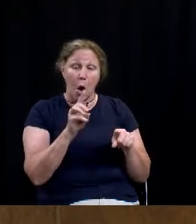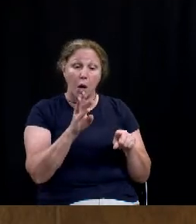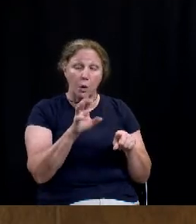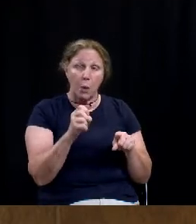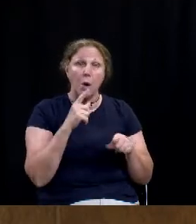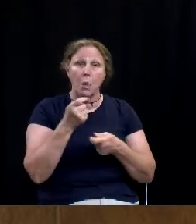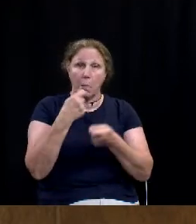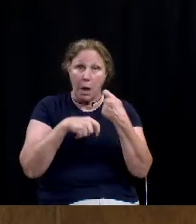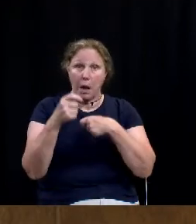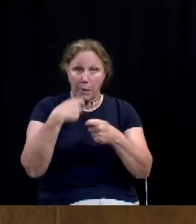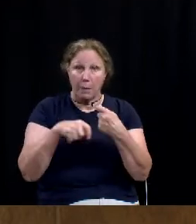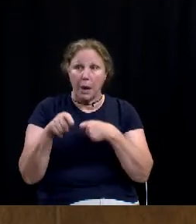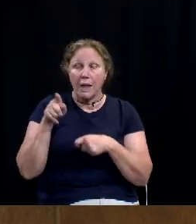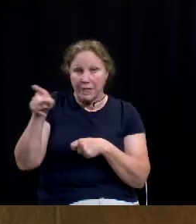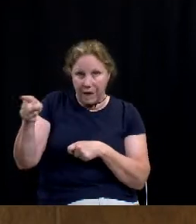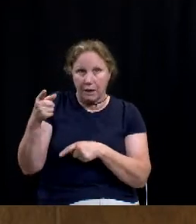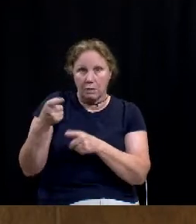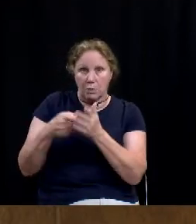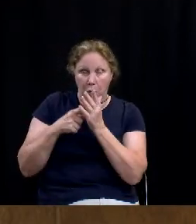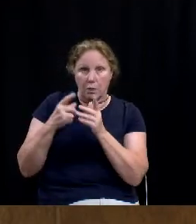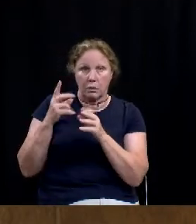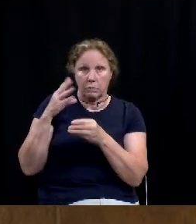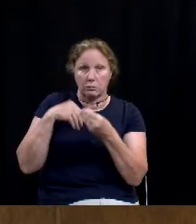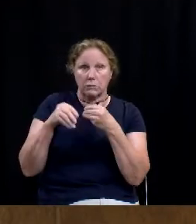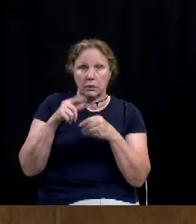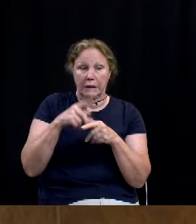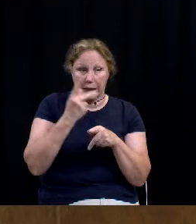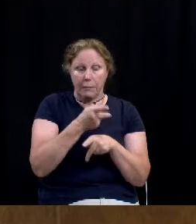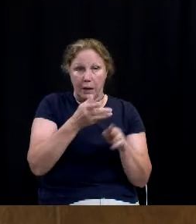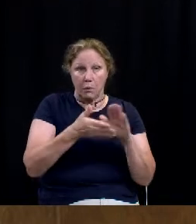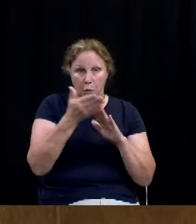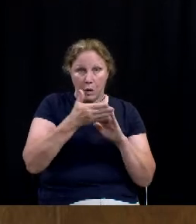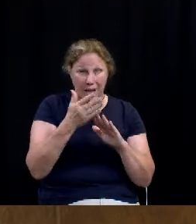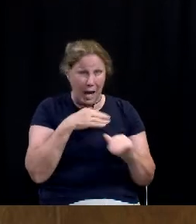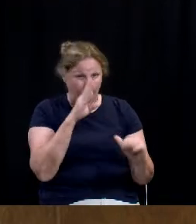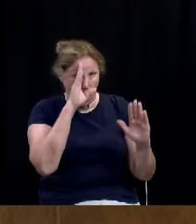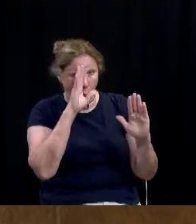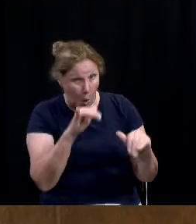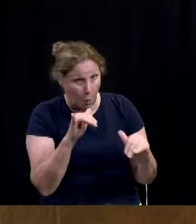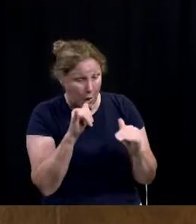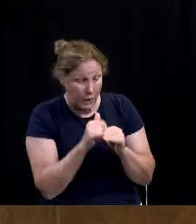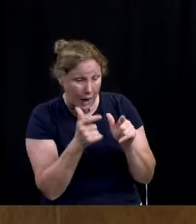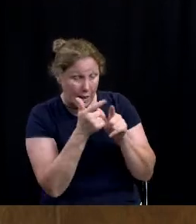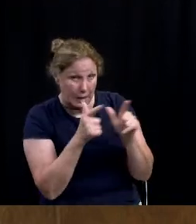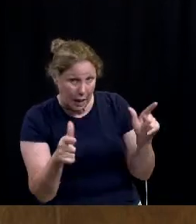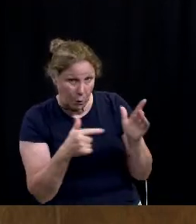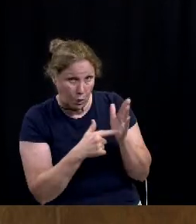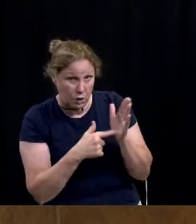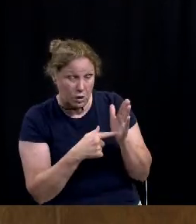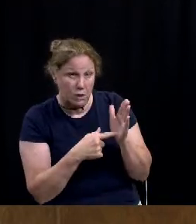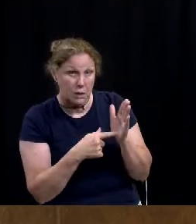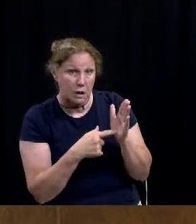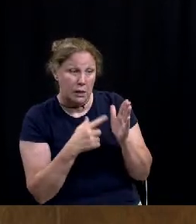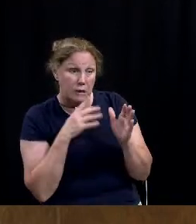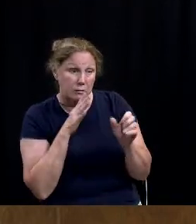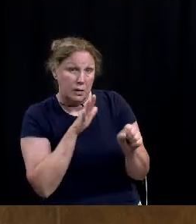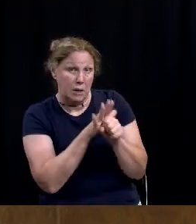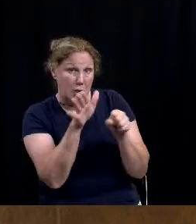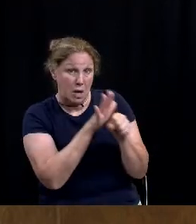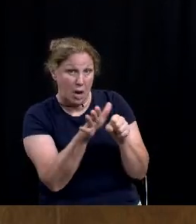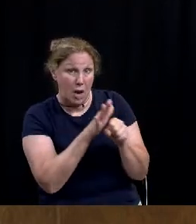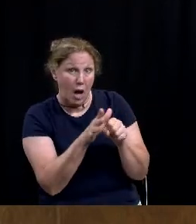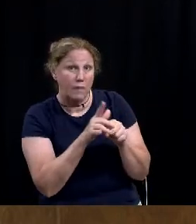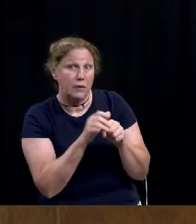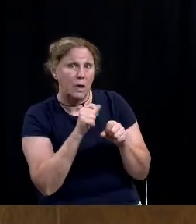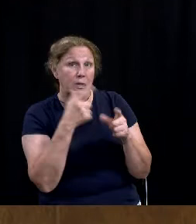and replaced if required to maintain the existing feature and functionality. I would hope that that language is strong enough to preclude another situation